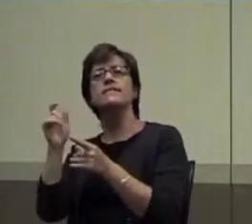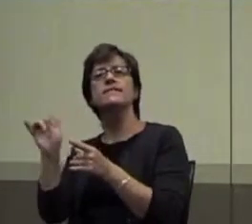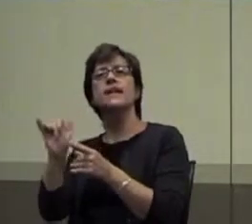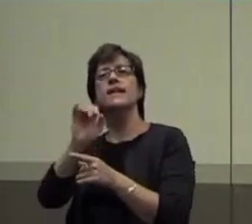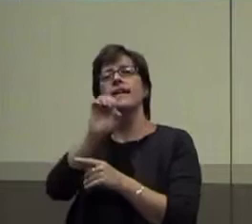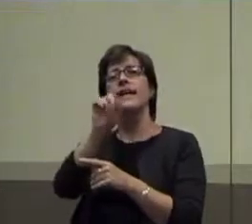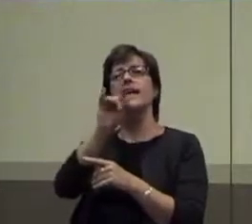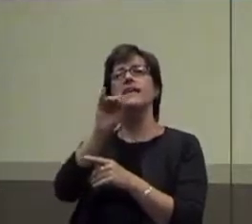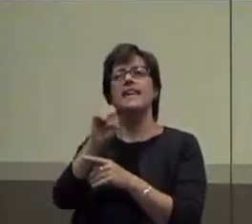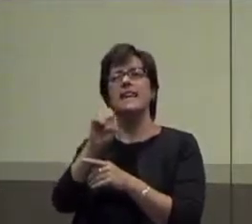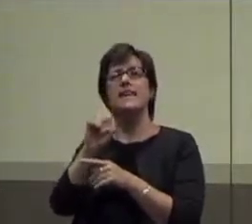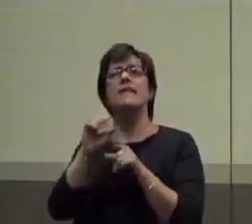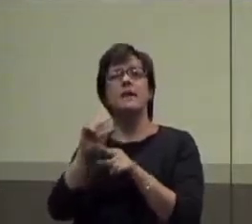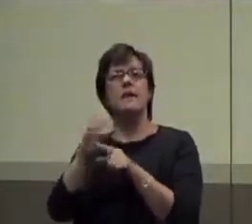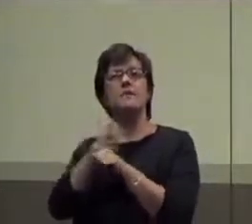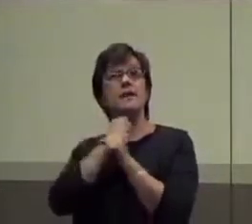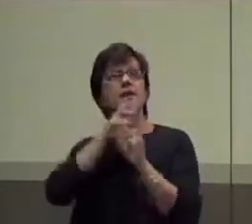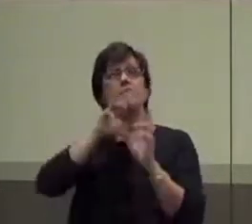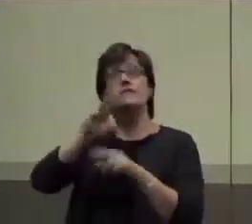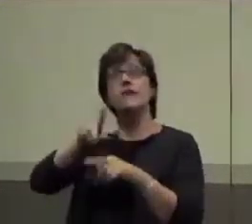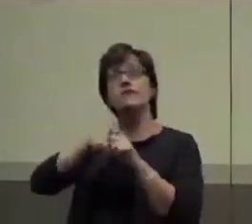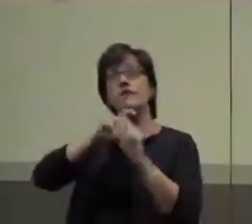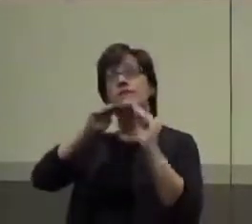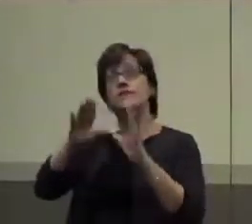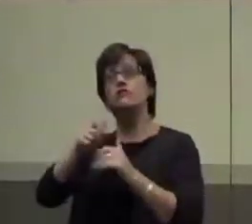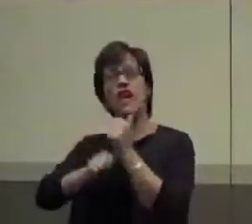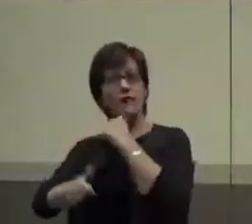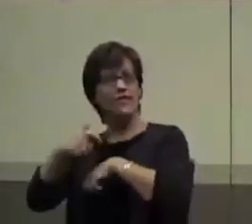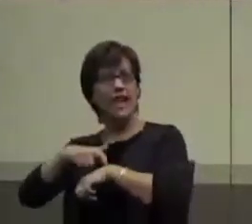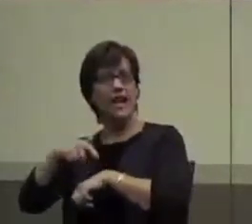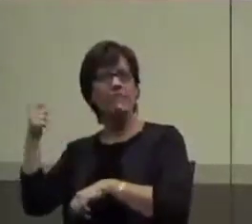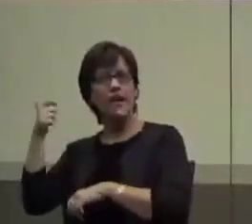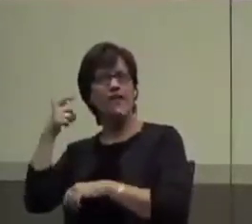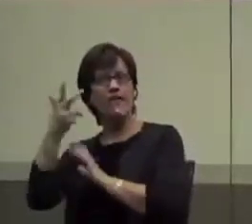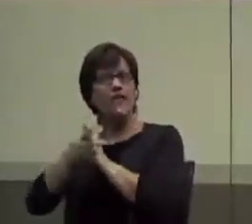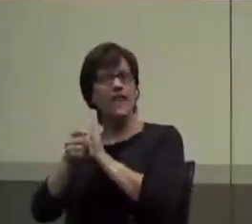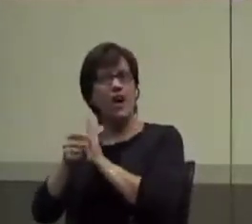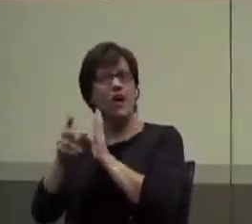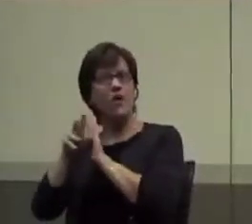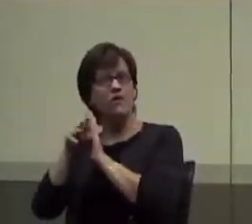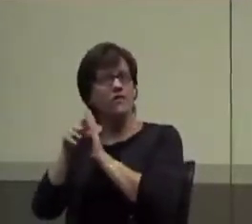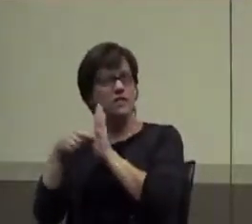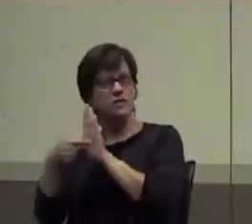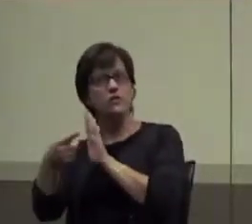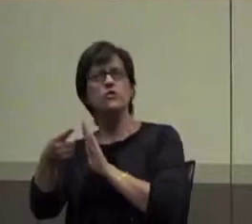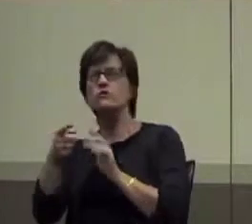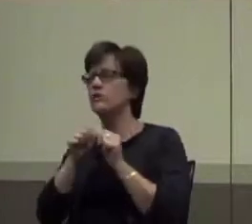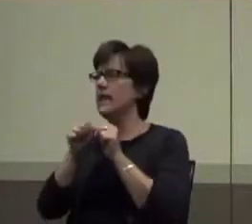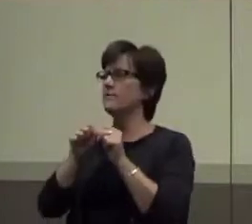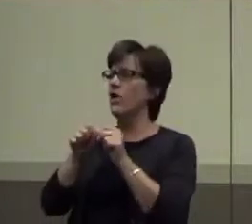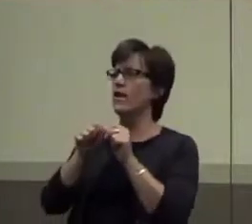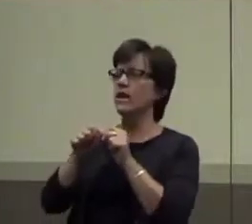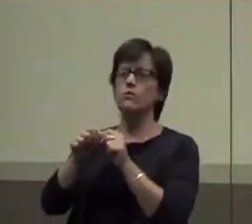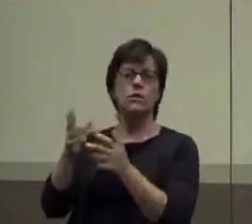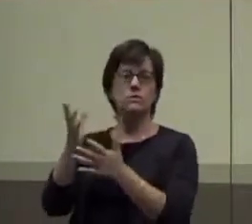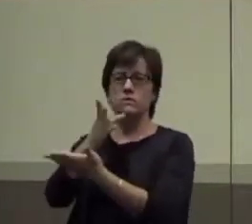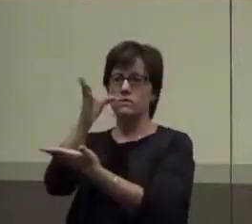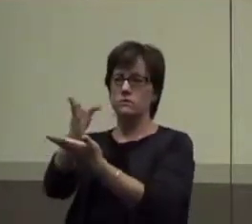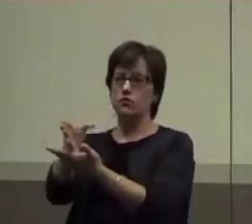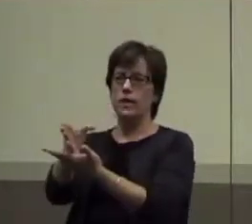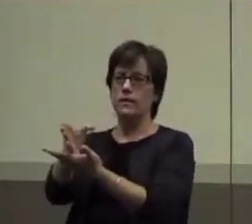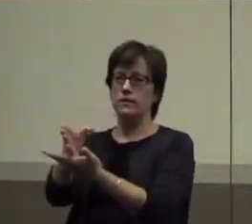he was getting that response from the teacher every time in the video, right, and so he just kept on going. So we want to break that cycle,